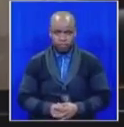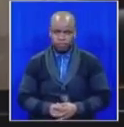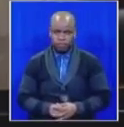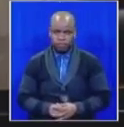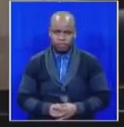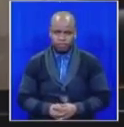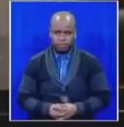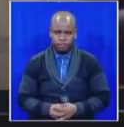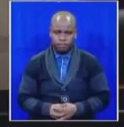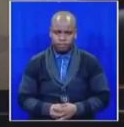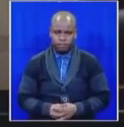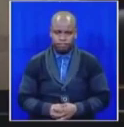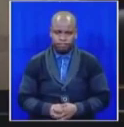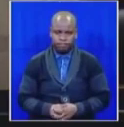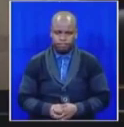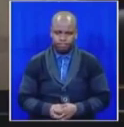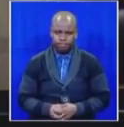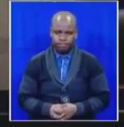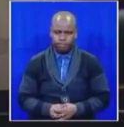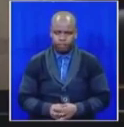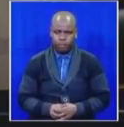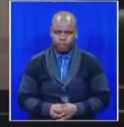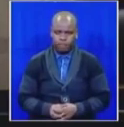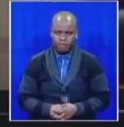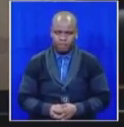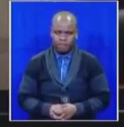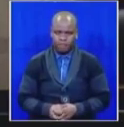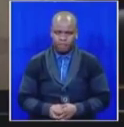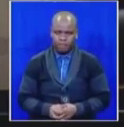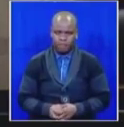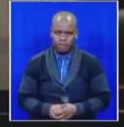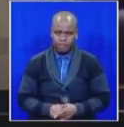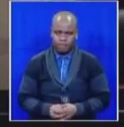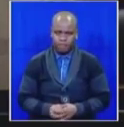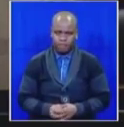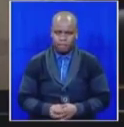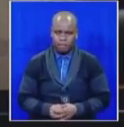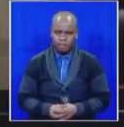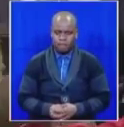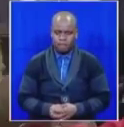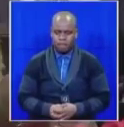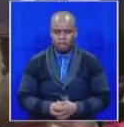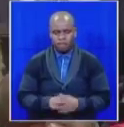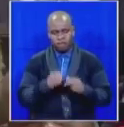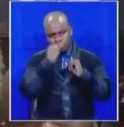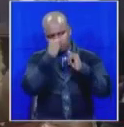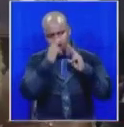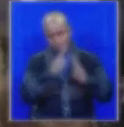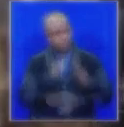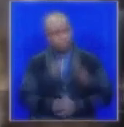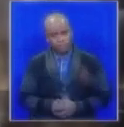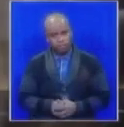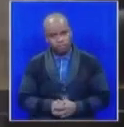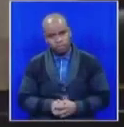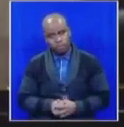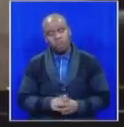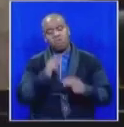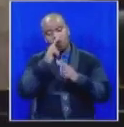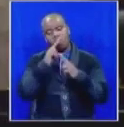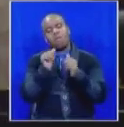song why don't you bring to all them to order jefferson honorable call them to order okay